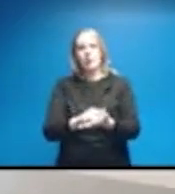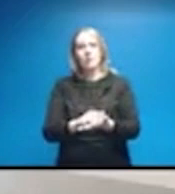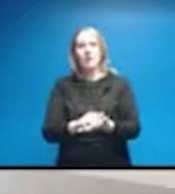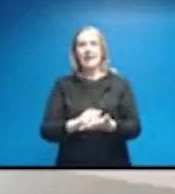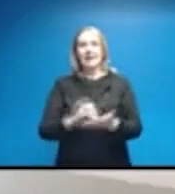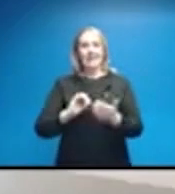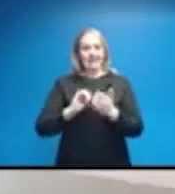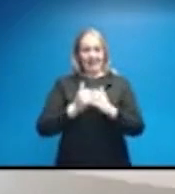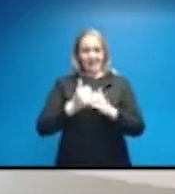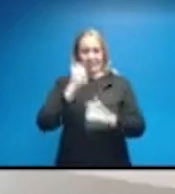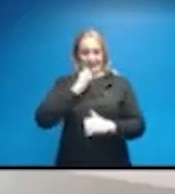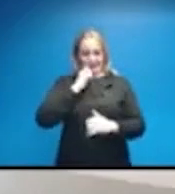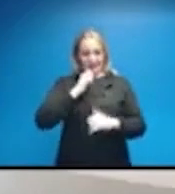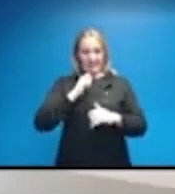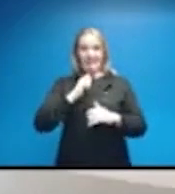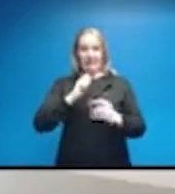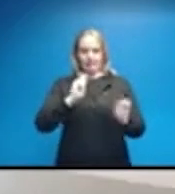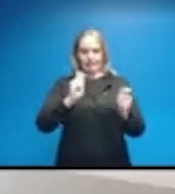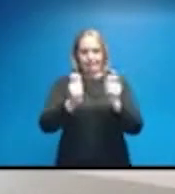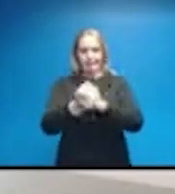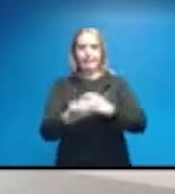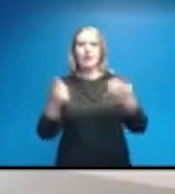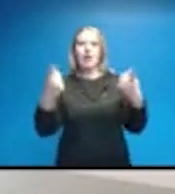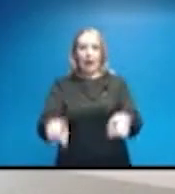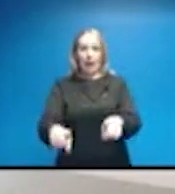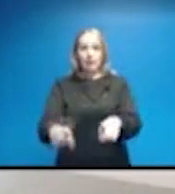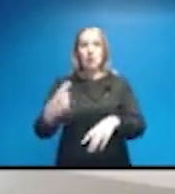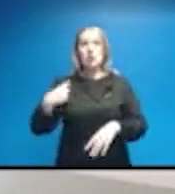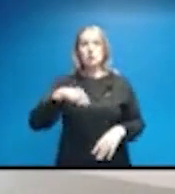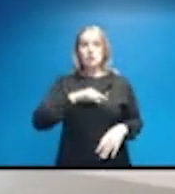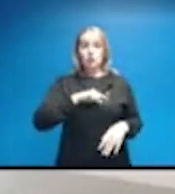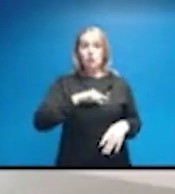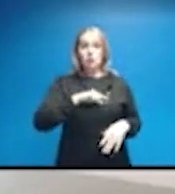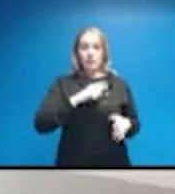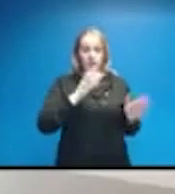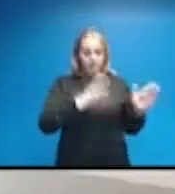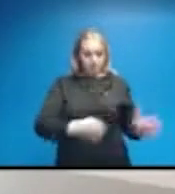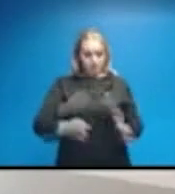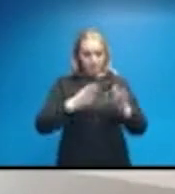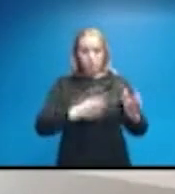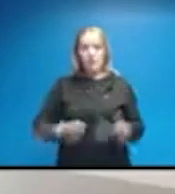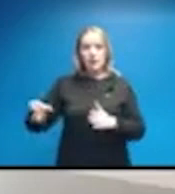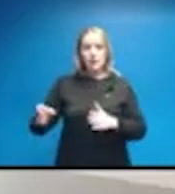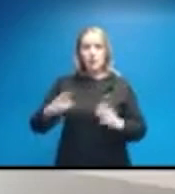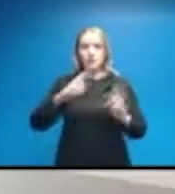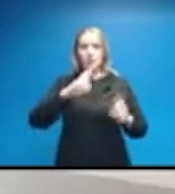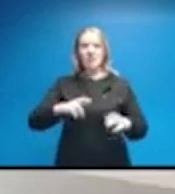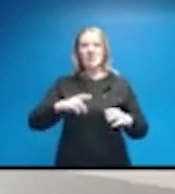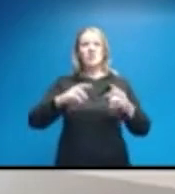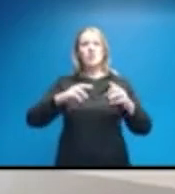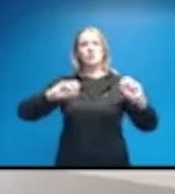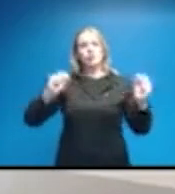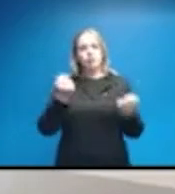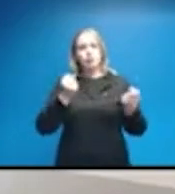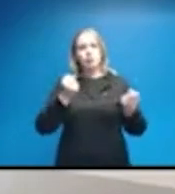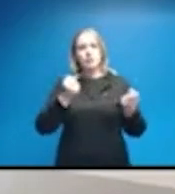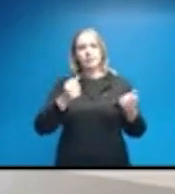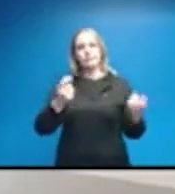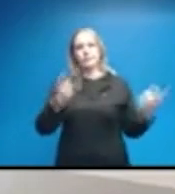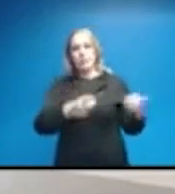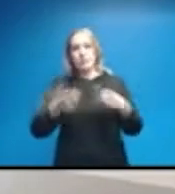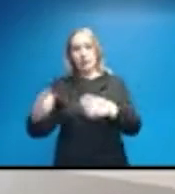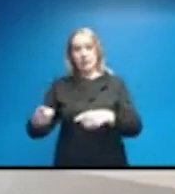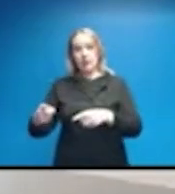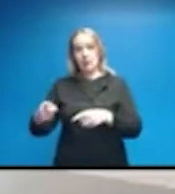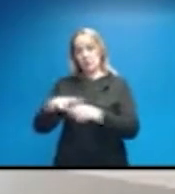operations. So, we are coordinating the response to this winter event with our partners, Bexar